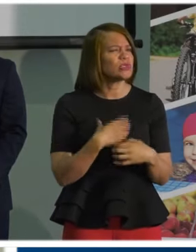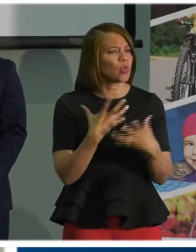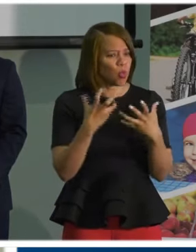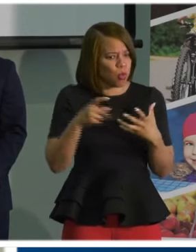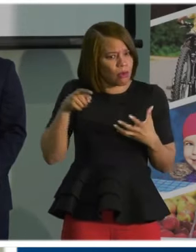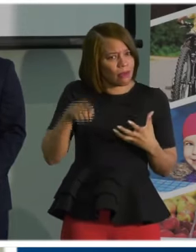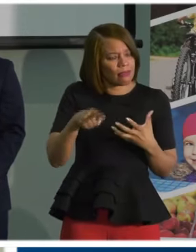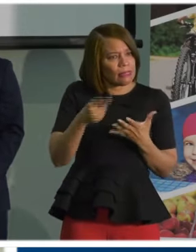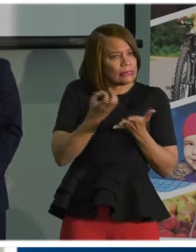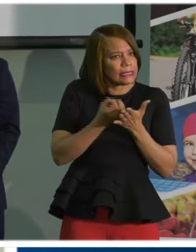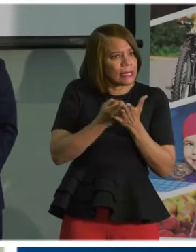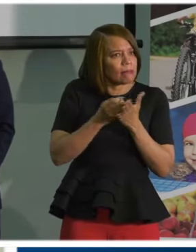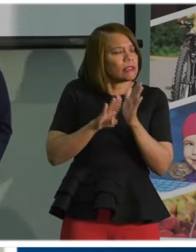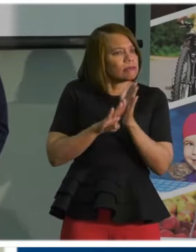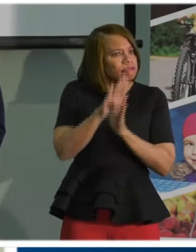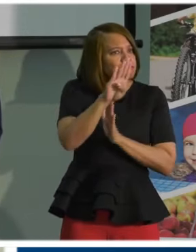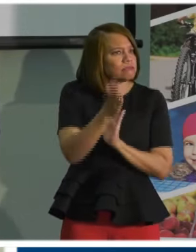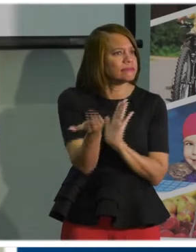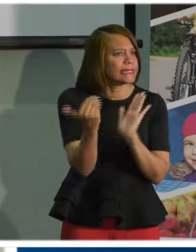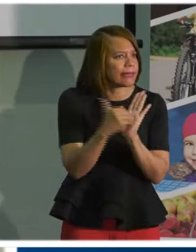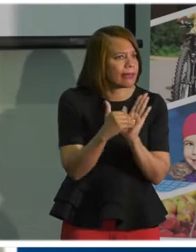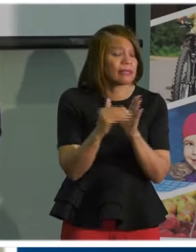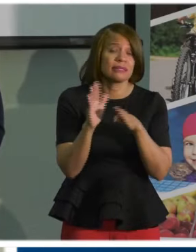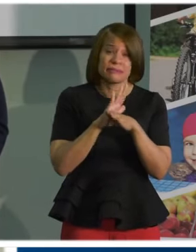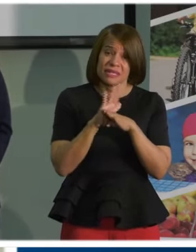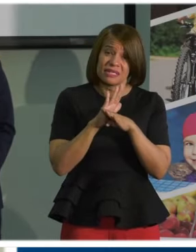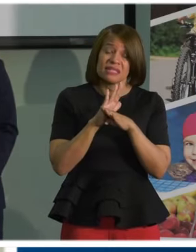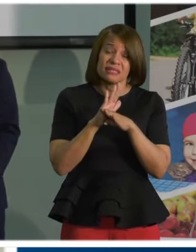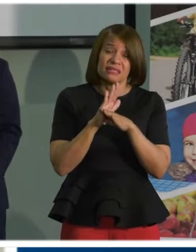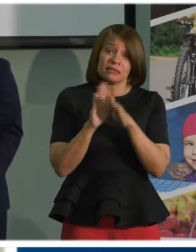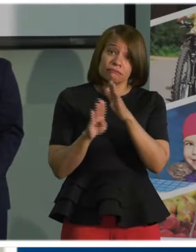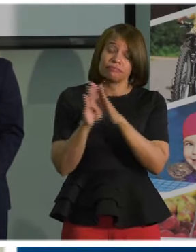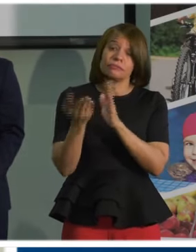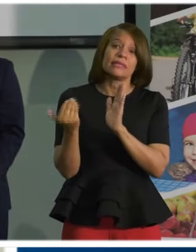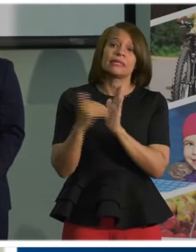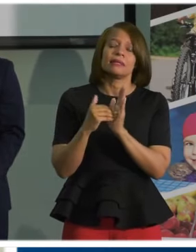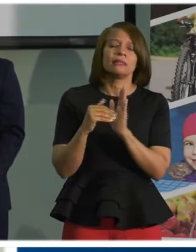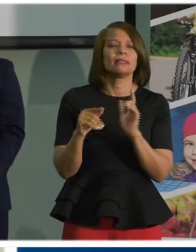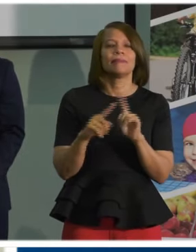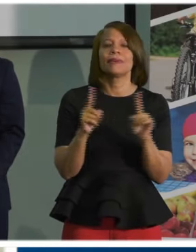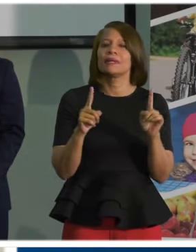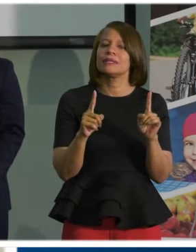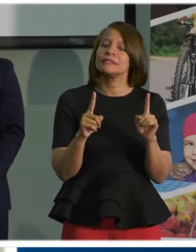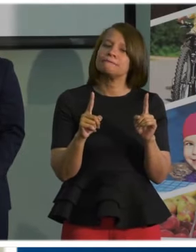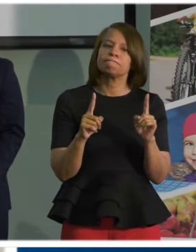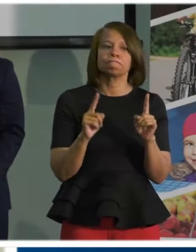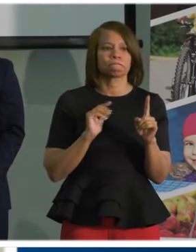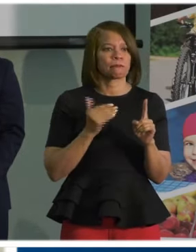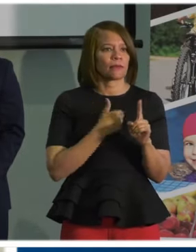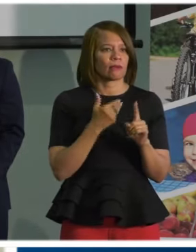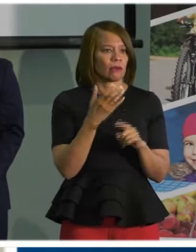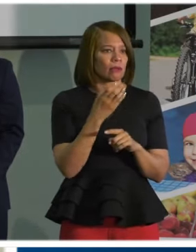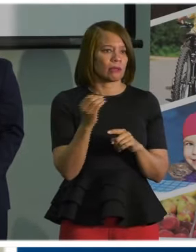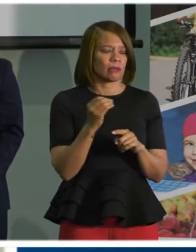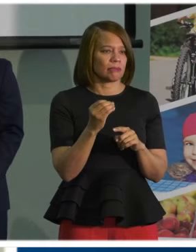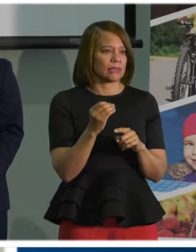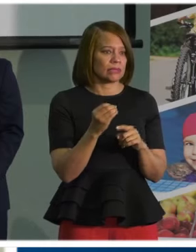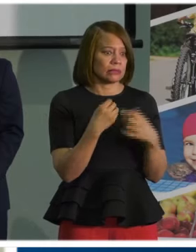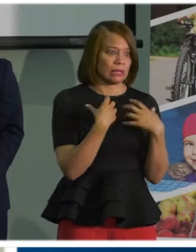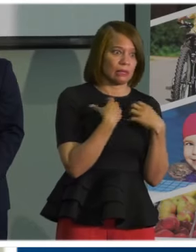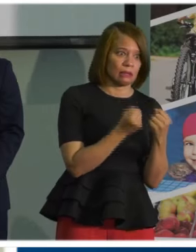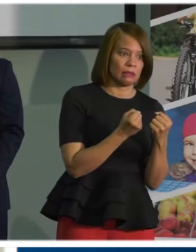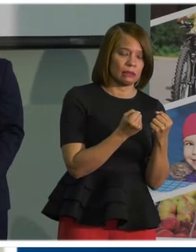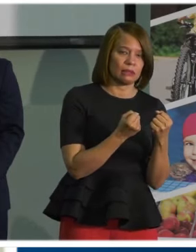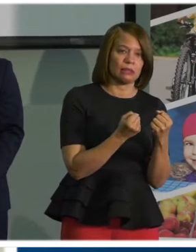and rebuild our businesses. But candidly, we can't do that. We can't make our companies healthy if, in fact,